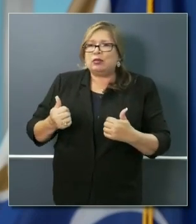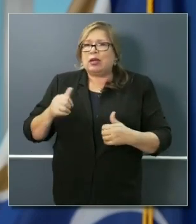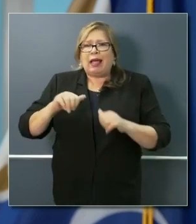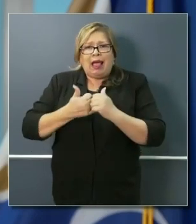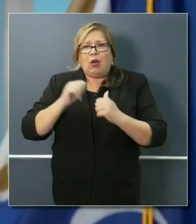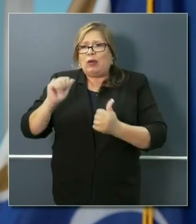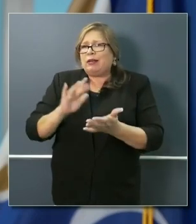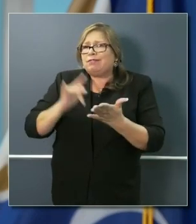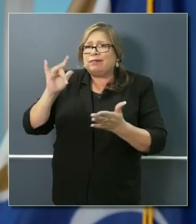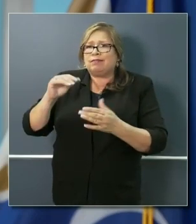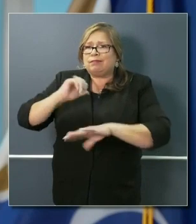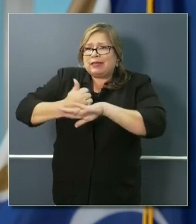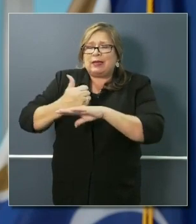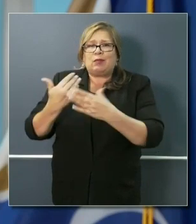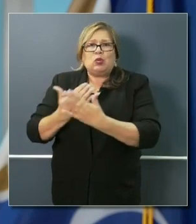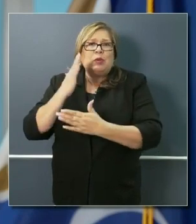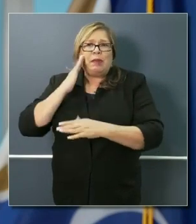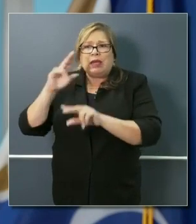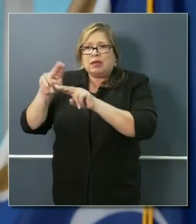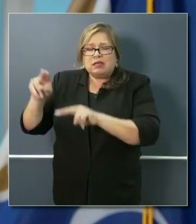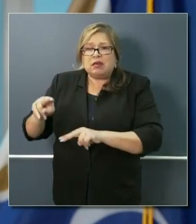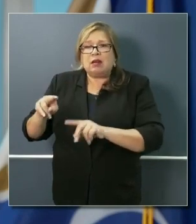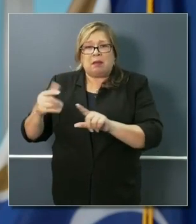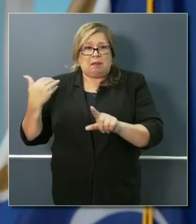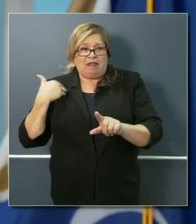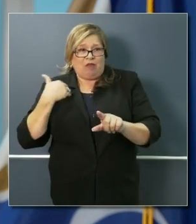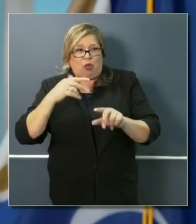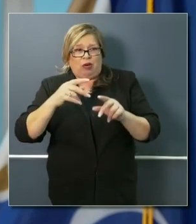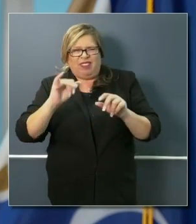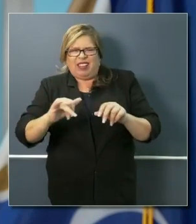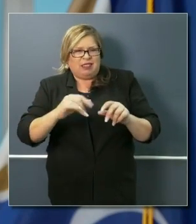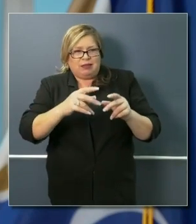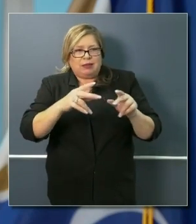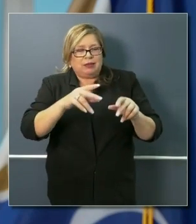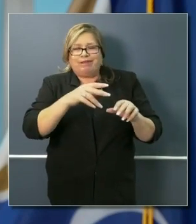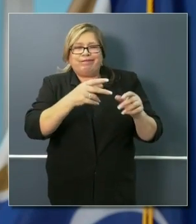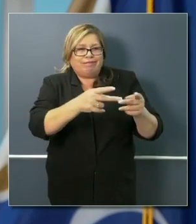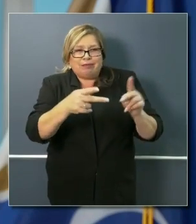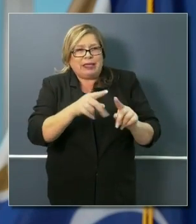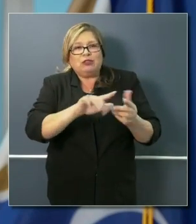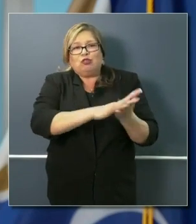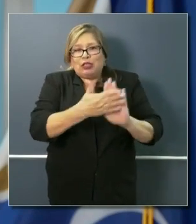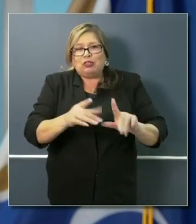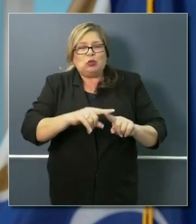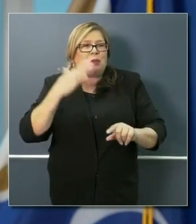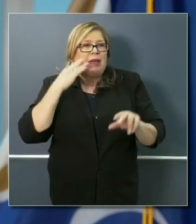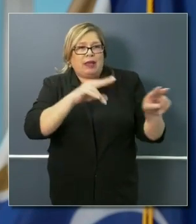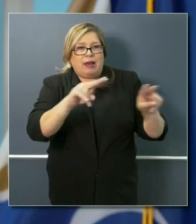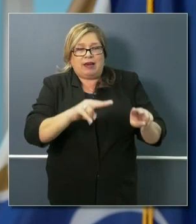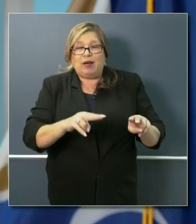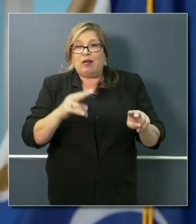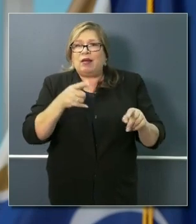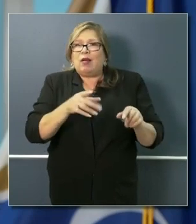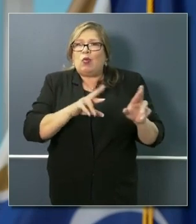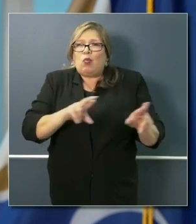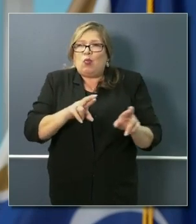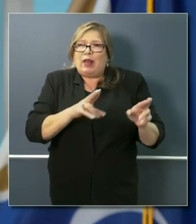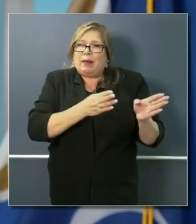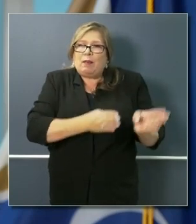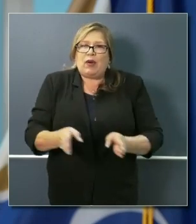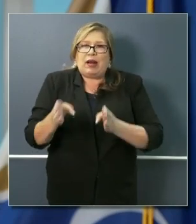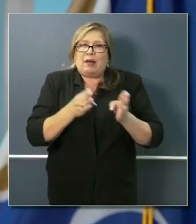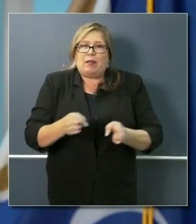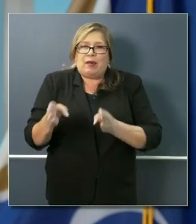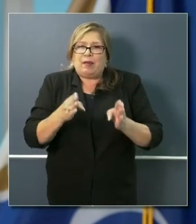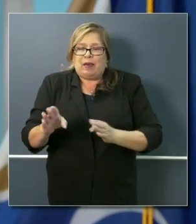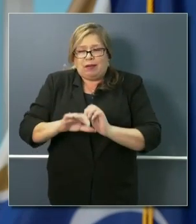they reconstitute, repurpose existing space in order to prepare for our peak in the next number